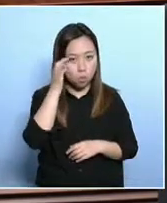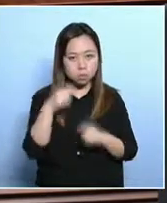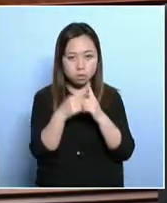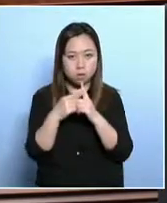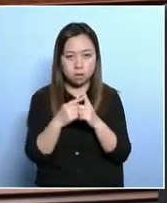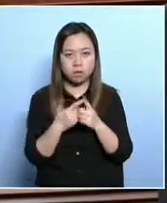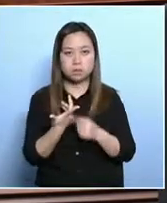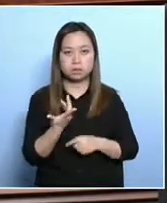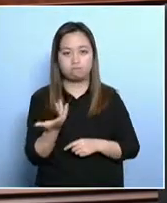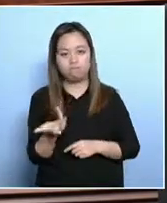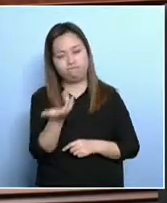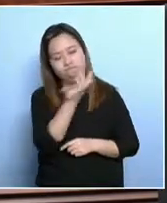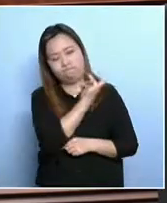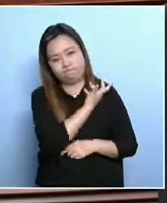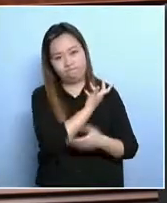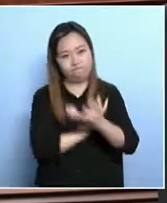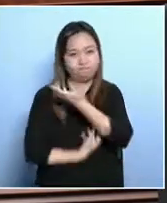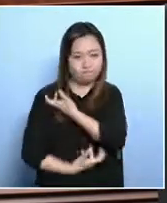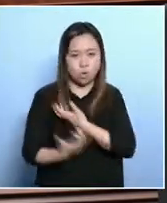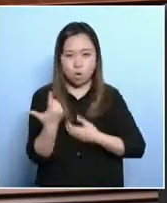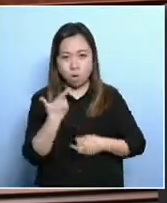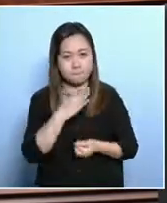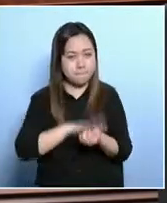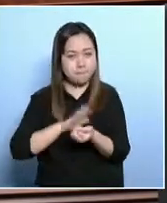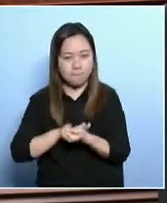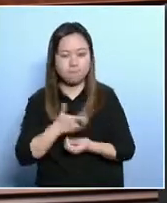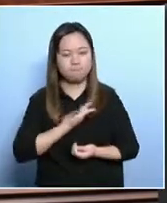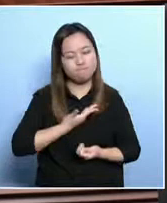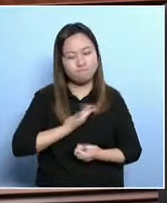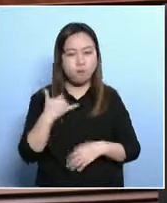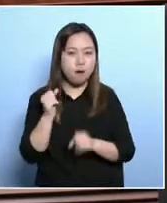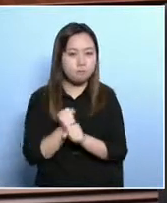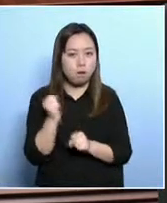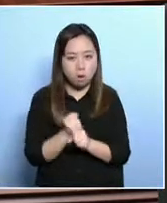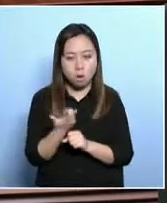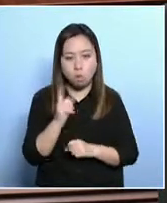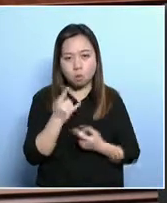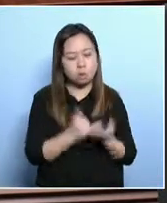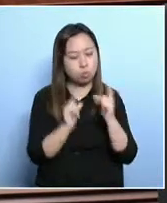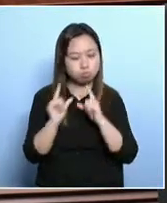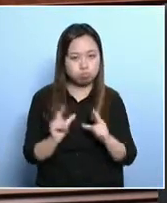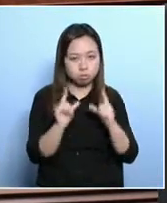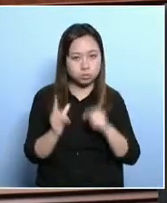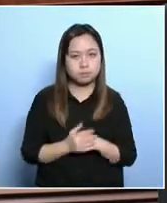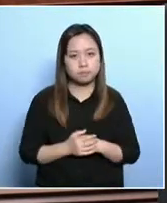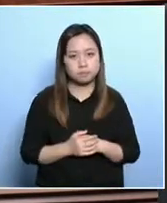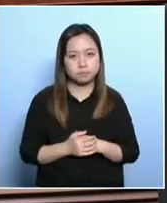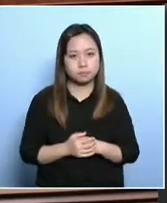chronic aches and wounds. And